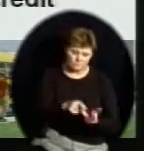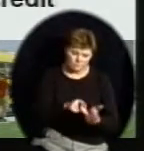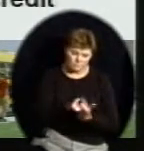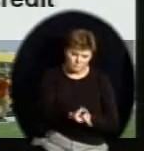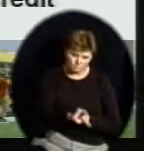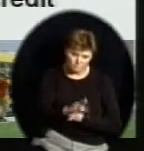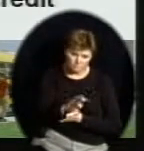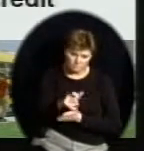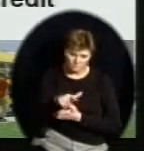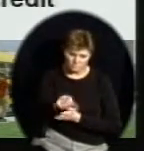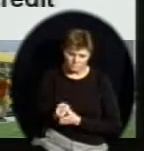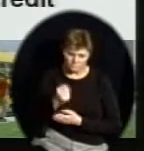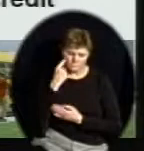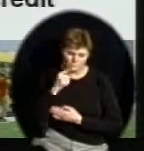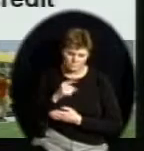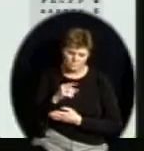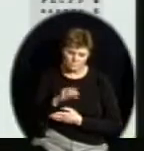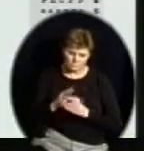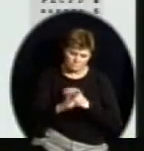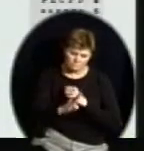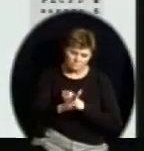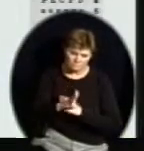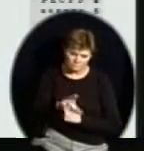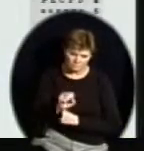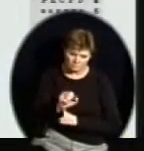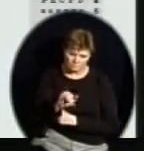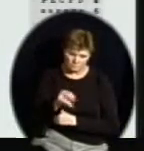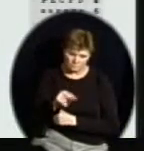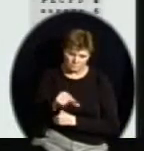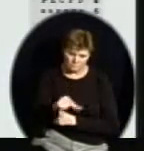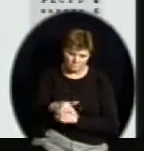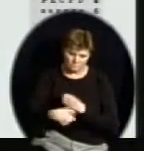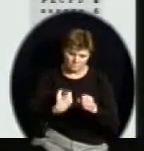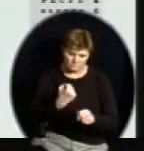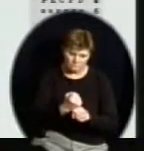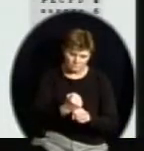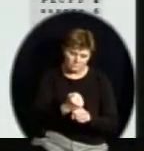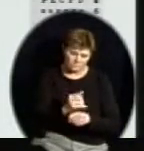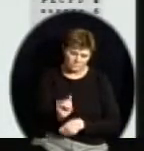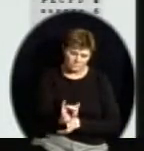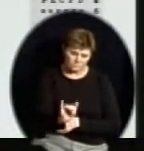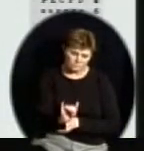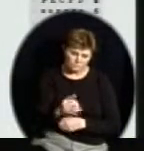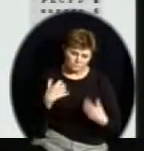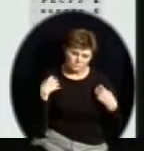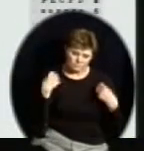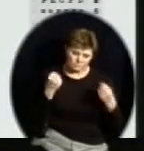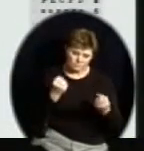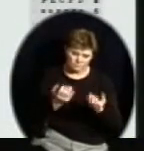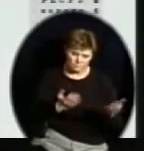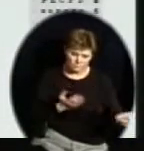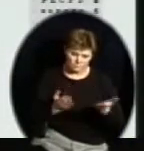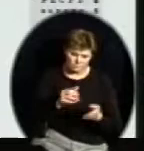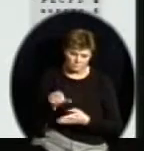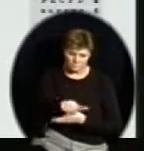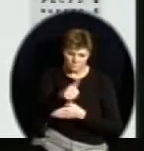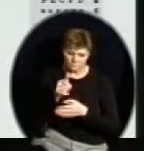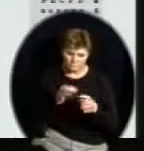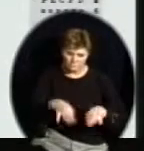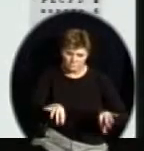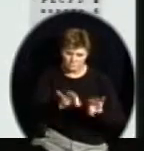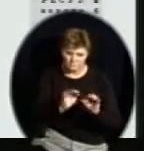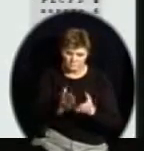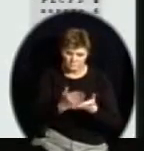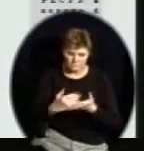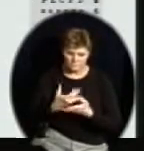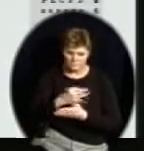of getting our students to school, so that we can again provide them an education. Health service is another important part of the beginning of the school year, and